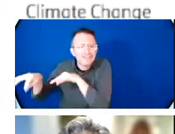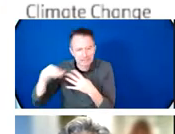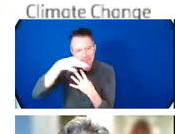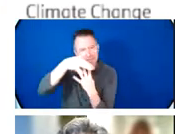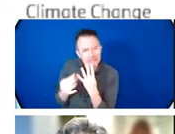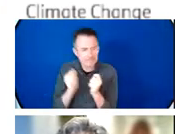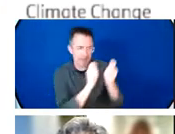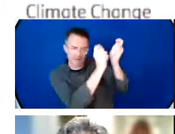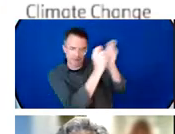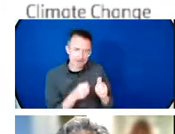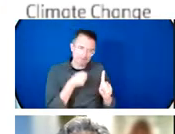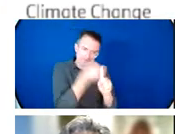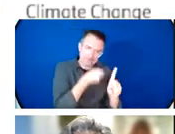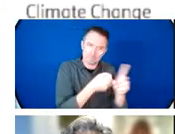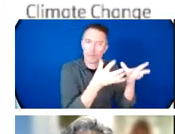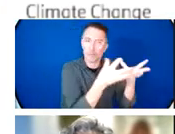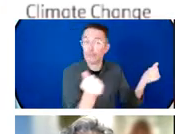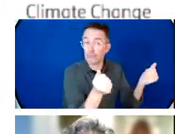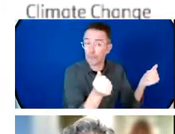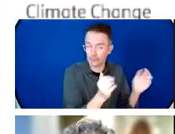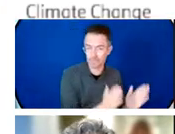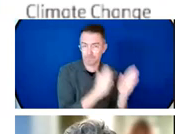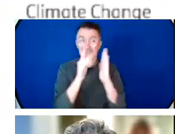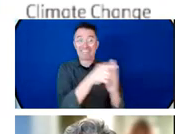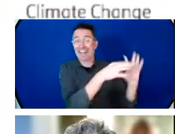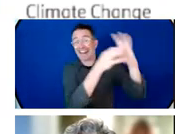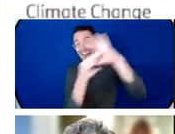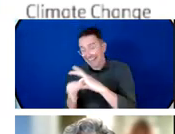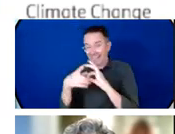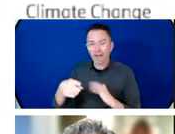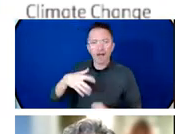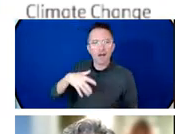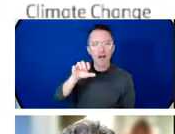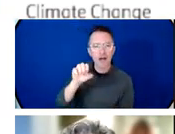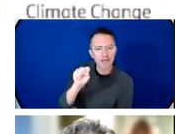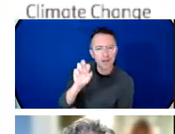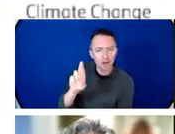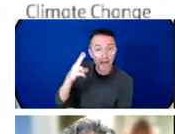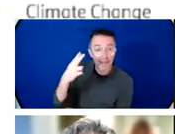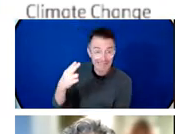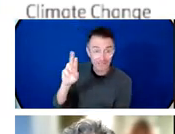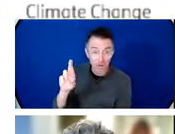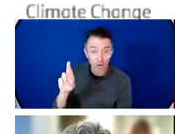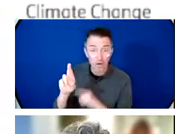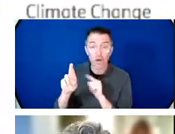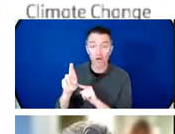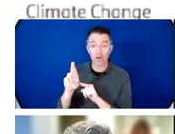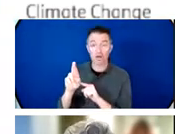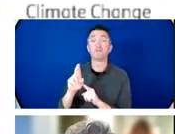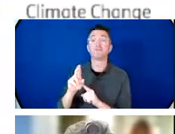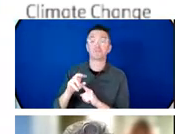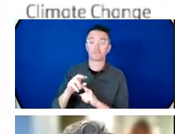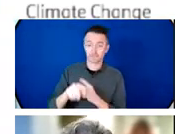and climate adaptation coalition on the road to Glasgow at COP26 and at every